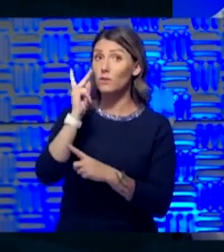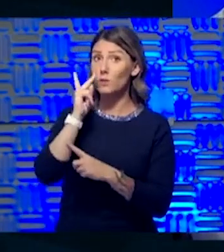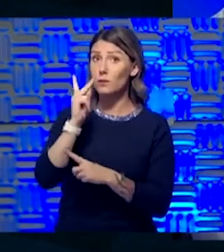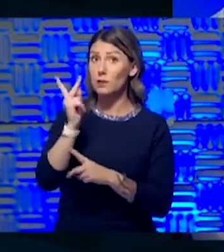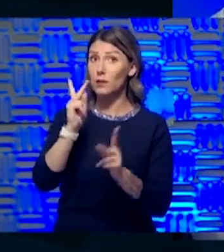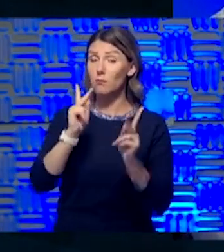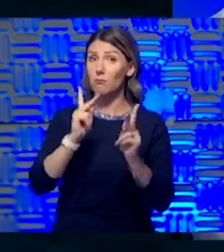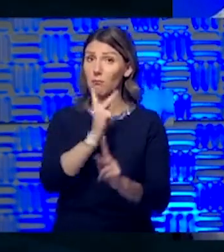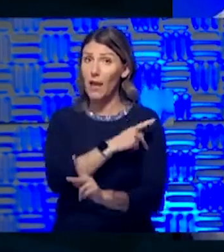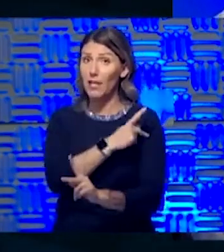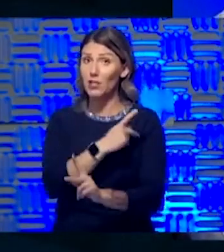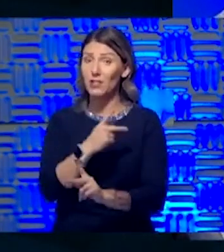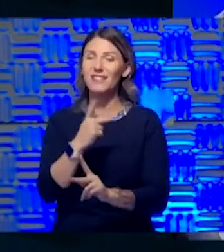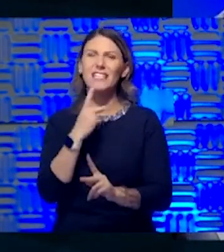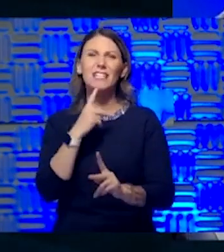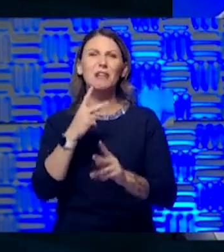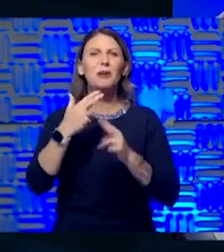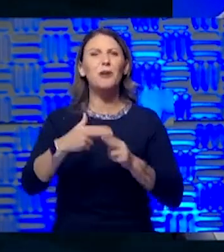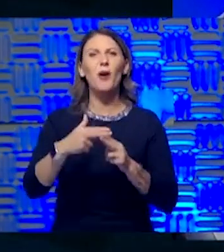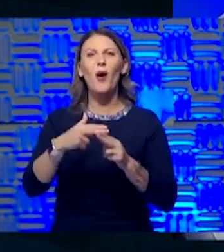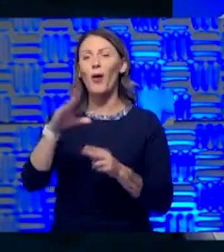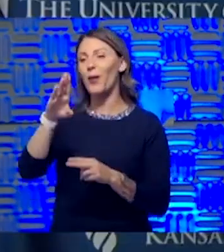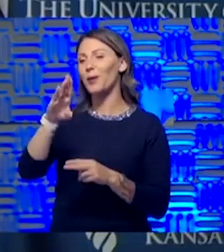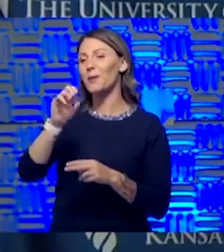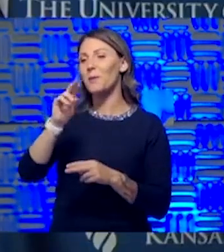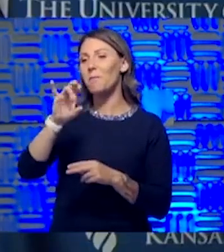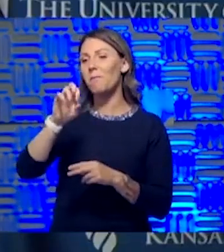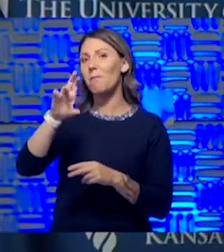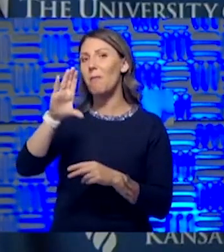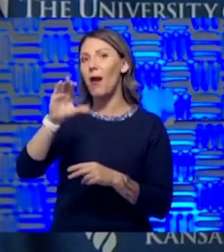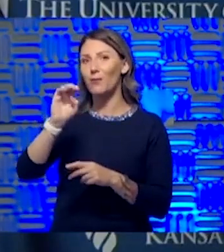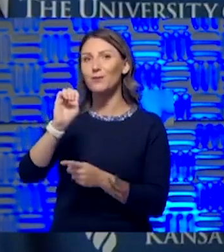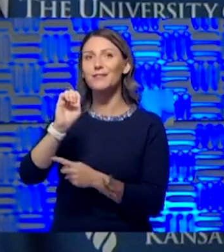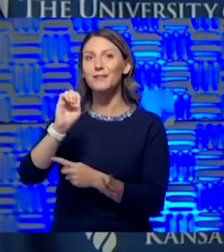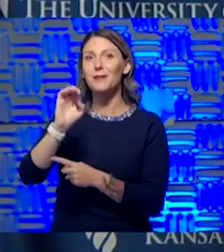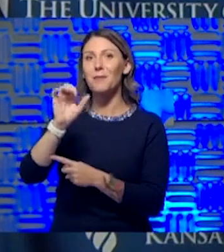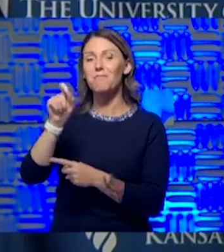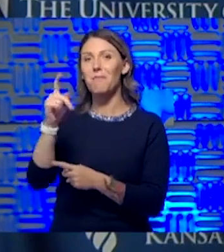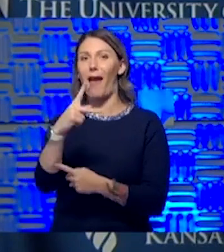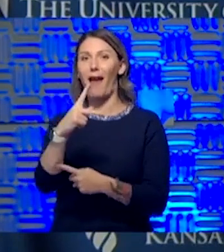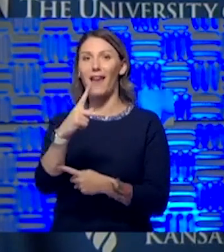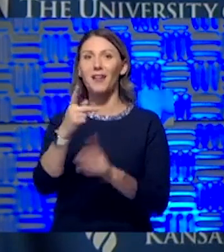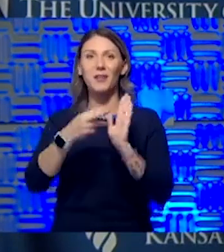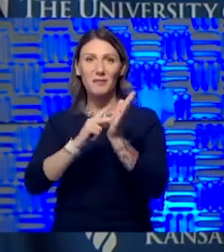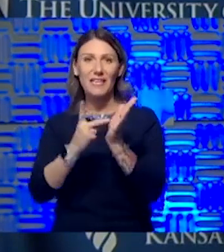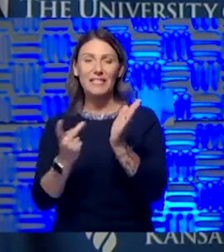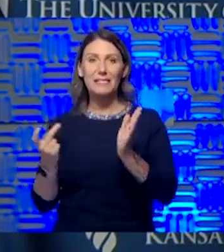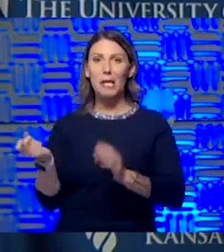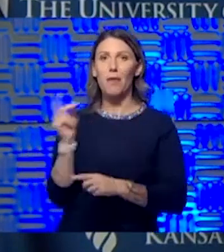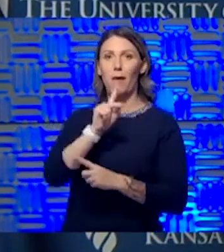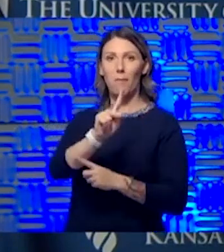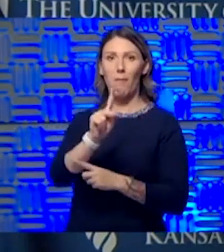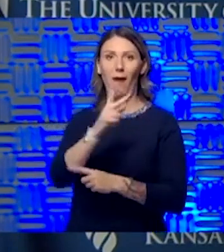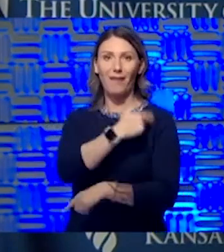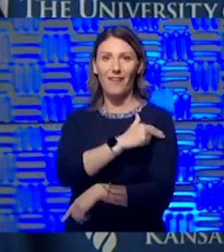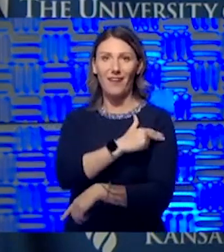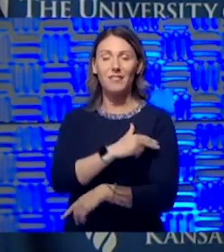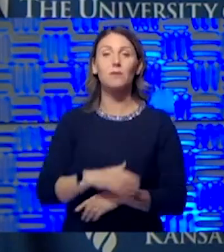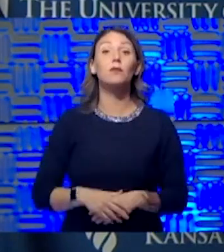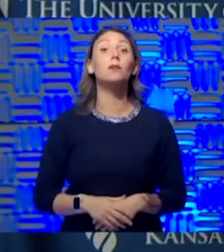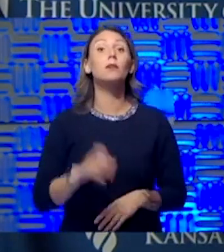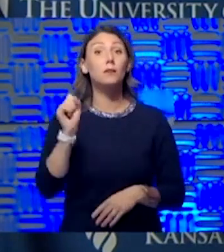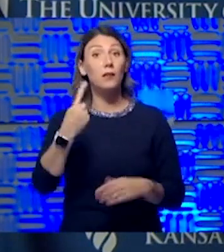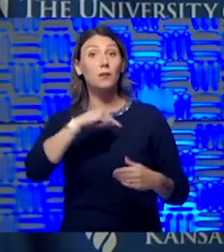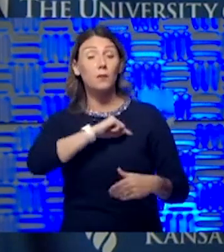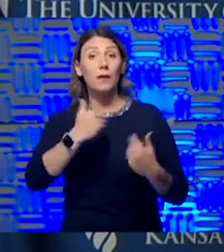back? We call them bounce backs. I have, yeah, yeah. By definition, we call them bounce backs. But, yes, I have. And I think, to be honest,